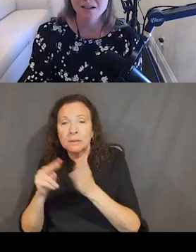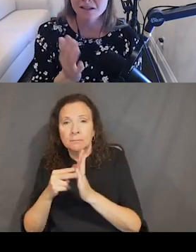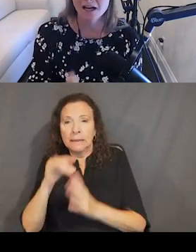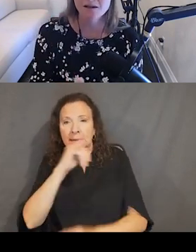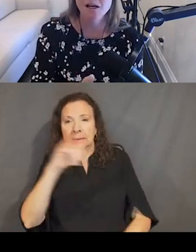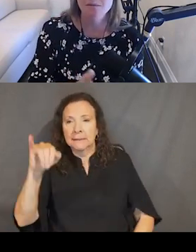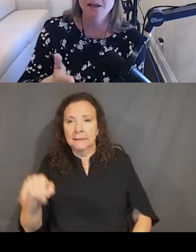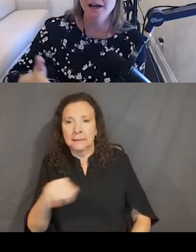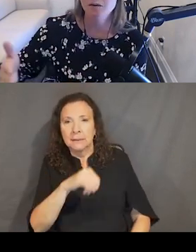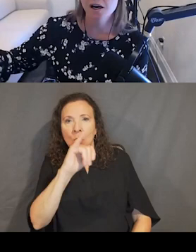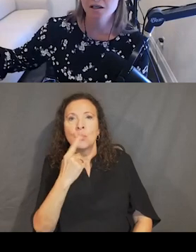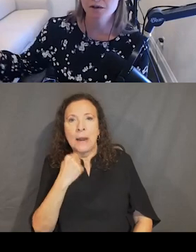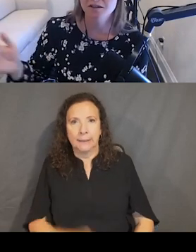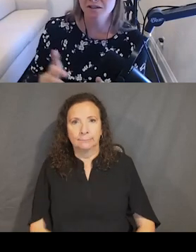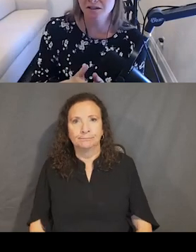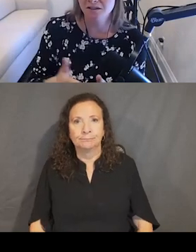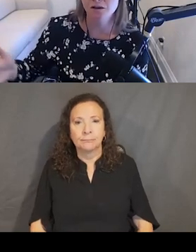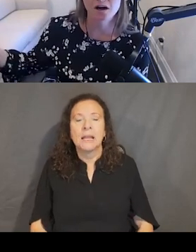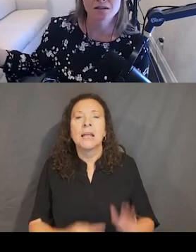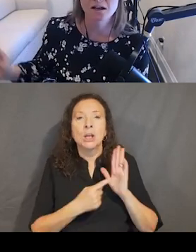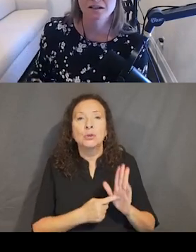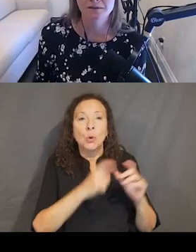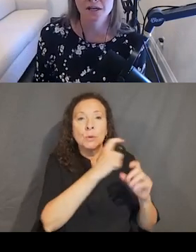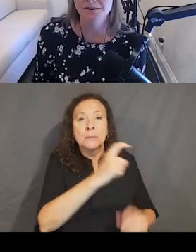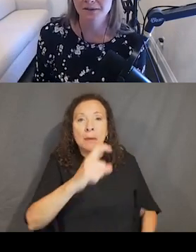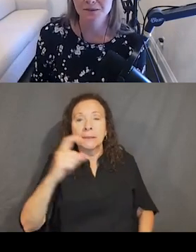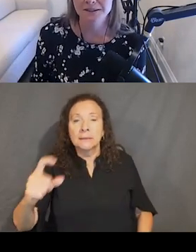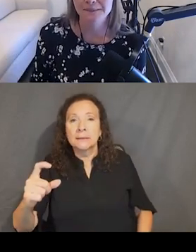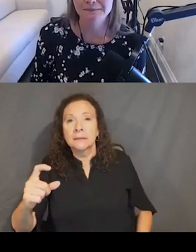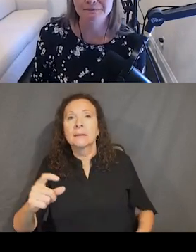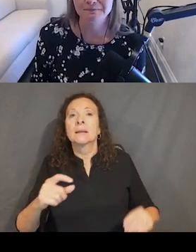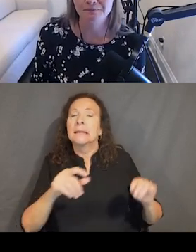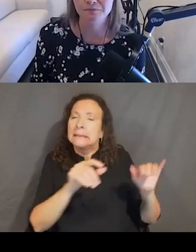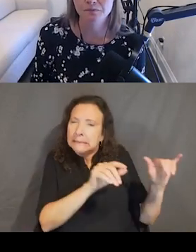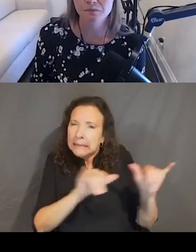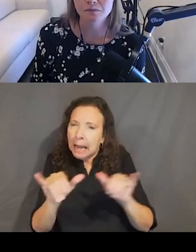button types, but now we're talking about consistency across different types of elements.